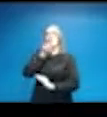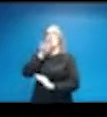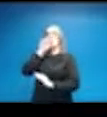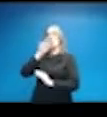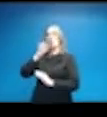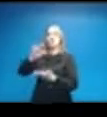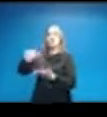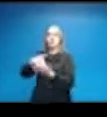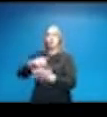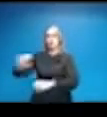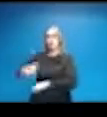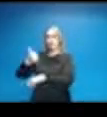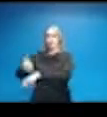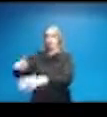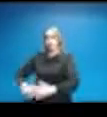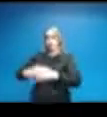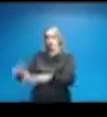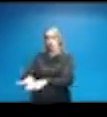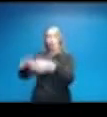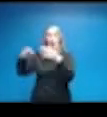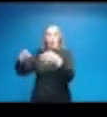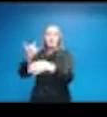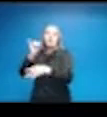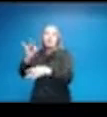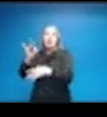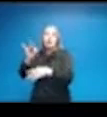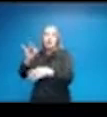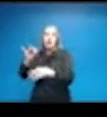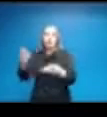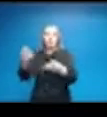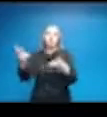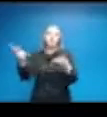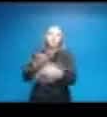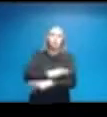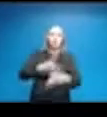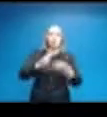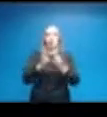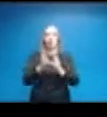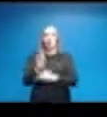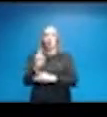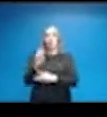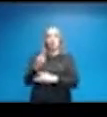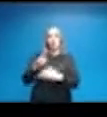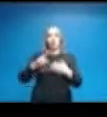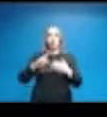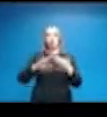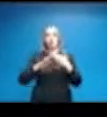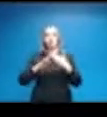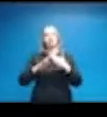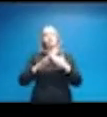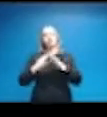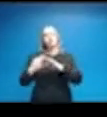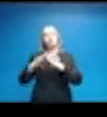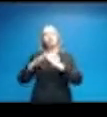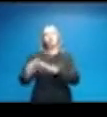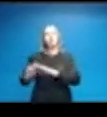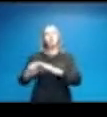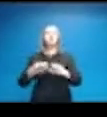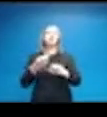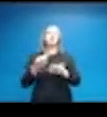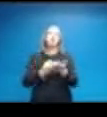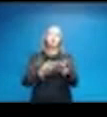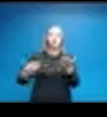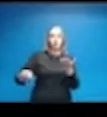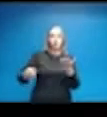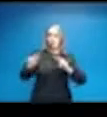escalate. These warming centers are being monitored by Bexar County Community Resources as well to ensure any case management needs are